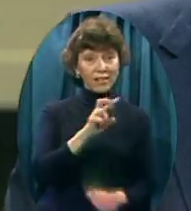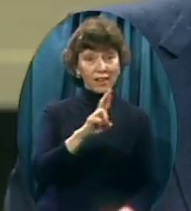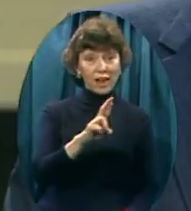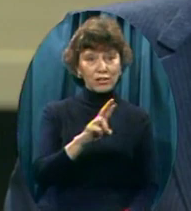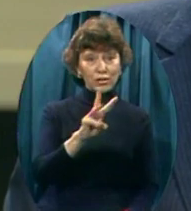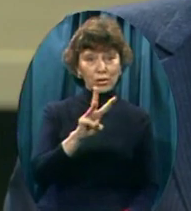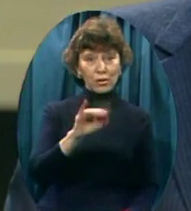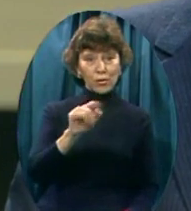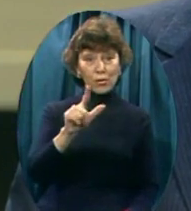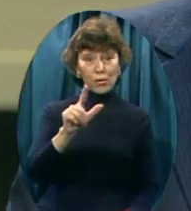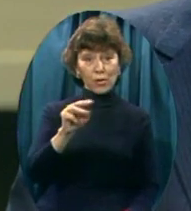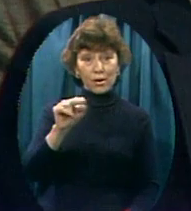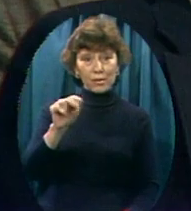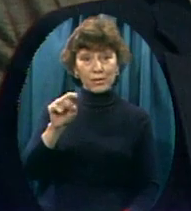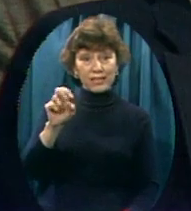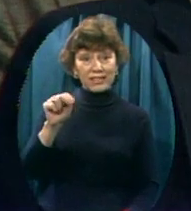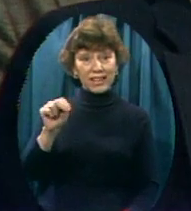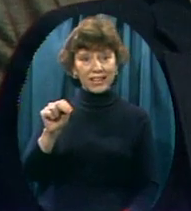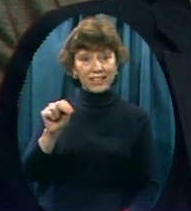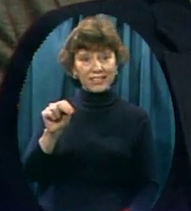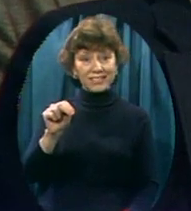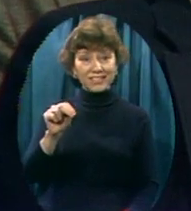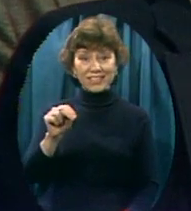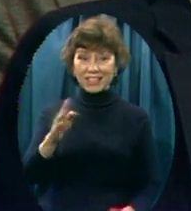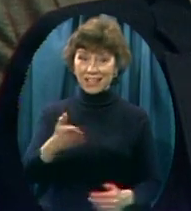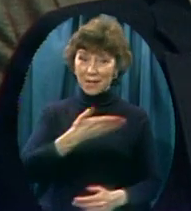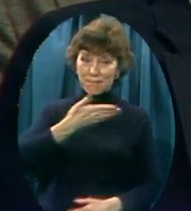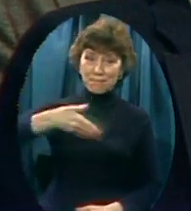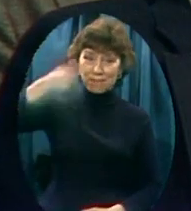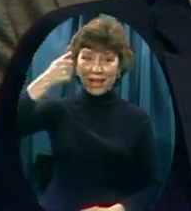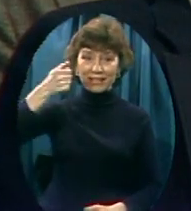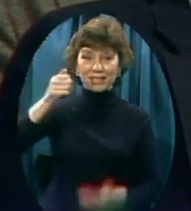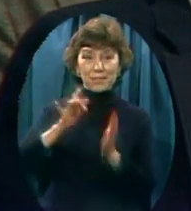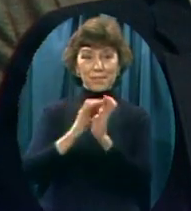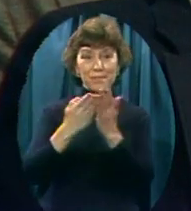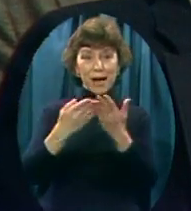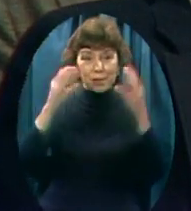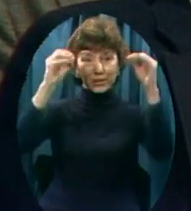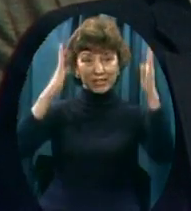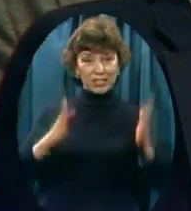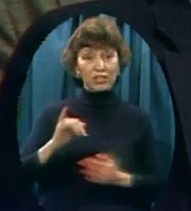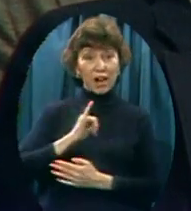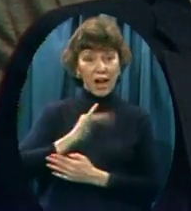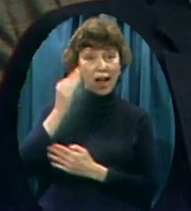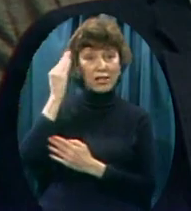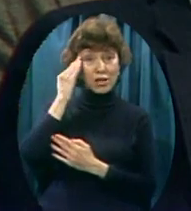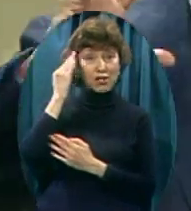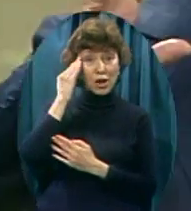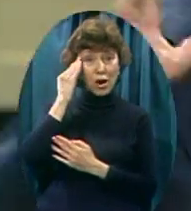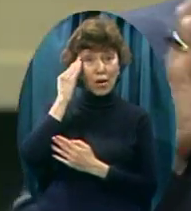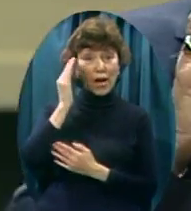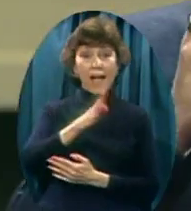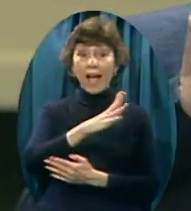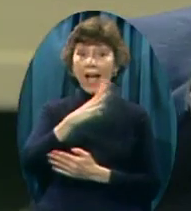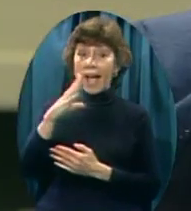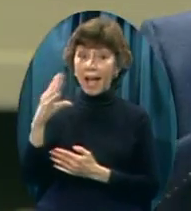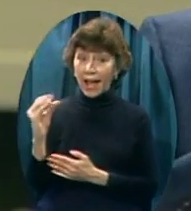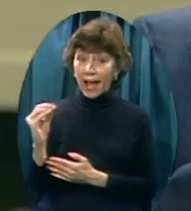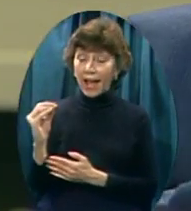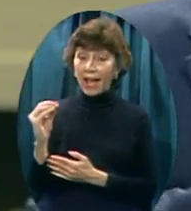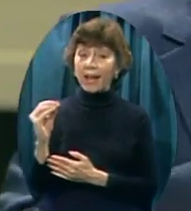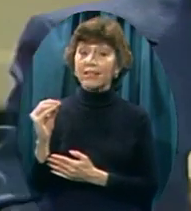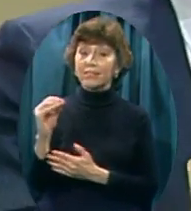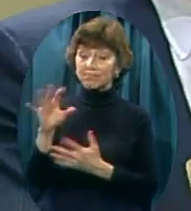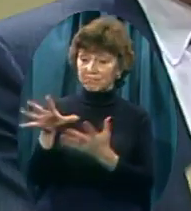And he also happens To mix that Bible teaching With love But if he did not All of his ability His